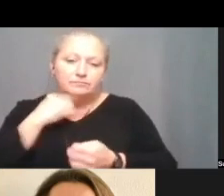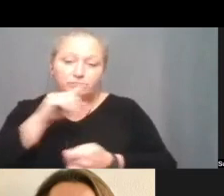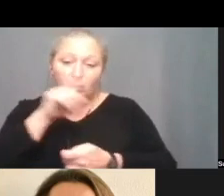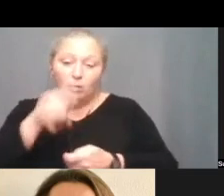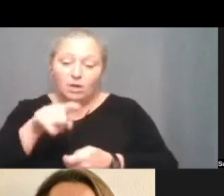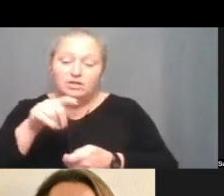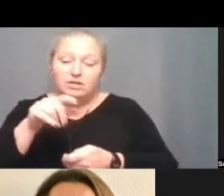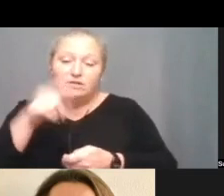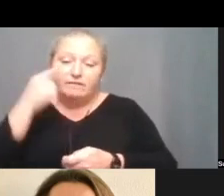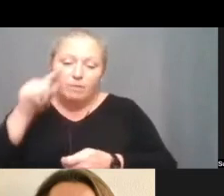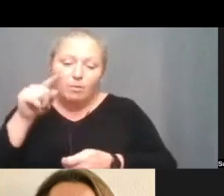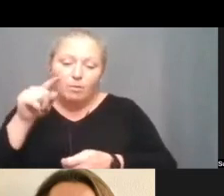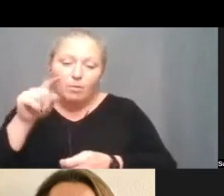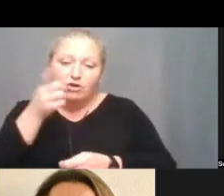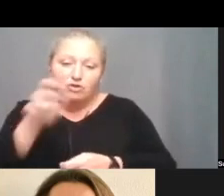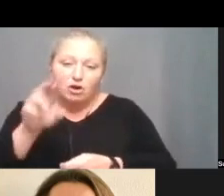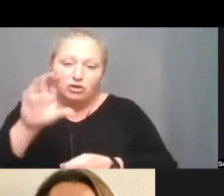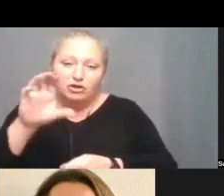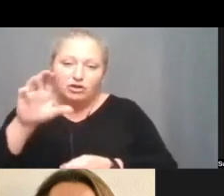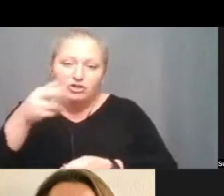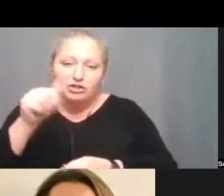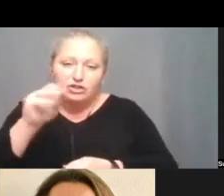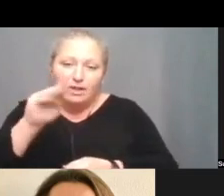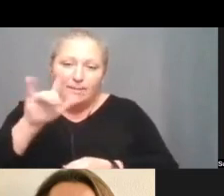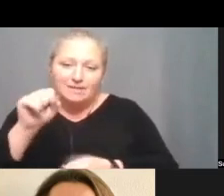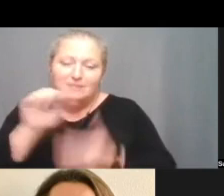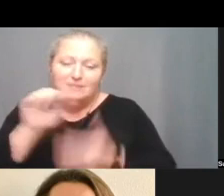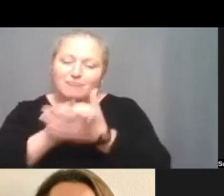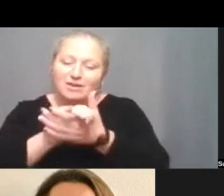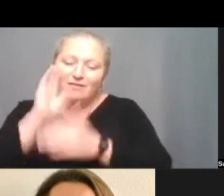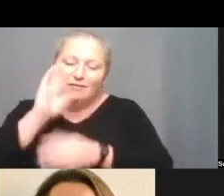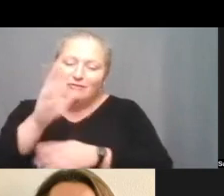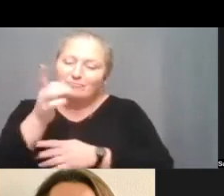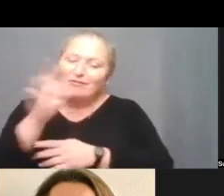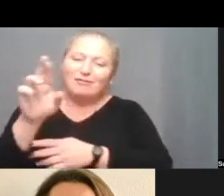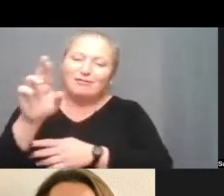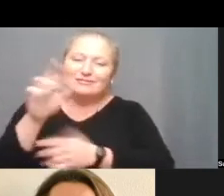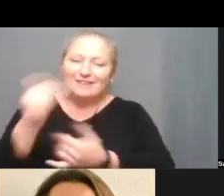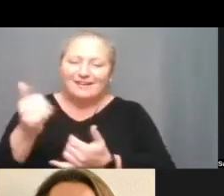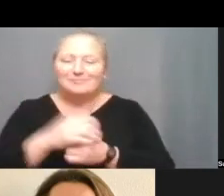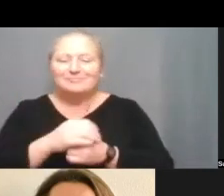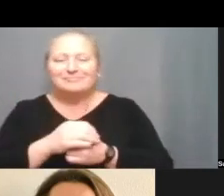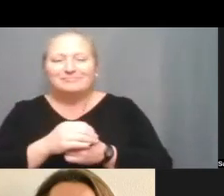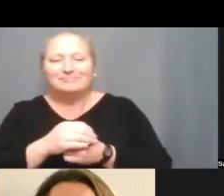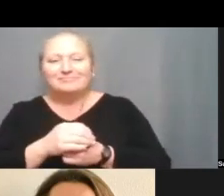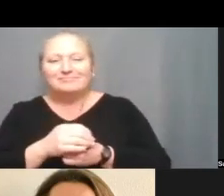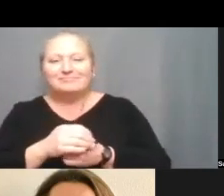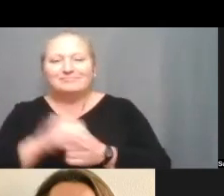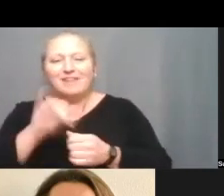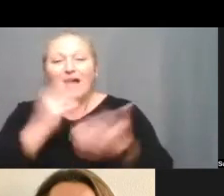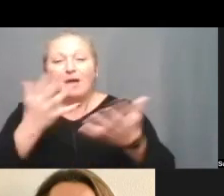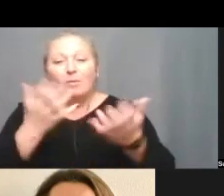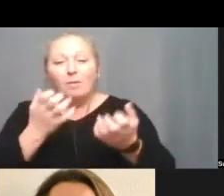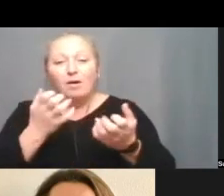for dr chambliss congratulations on your doctorate um i would like to